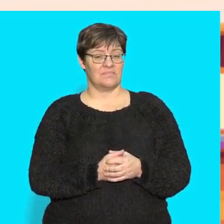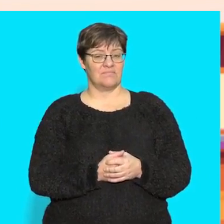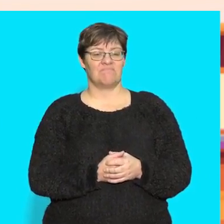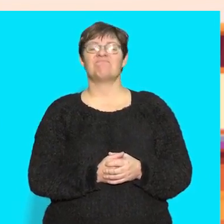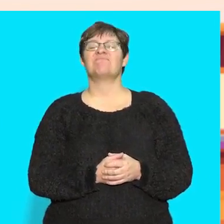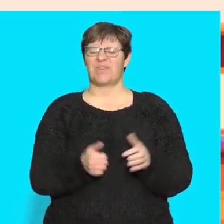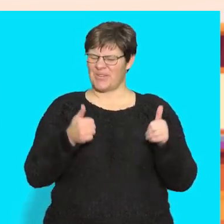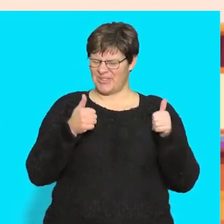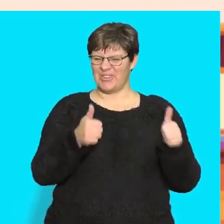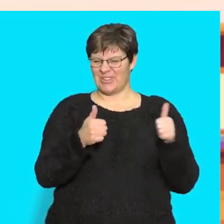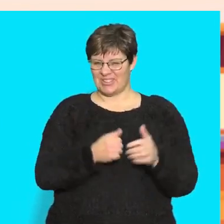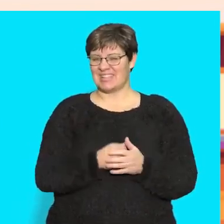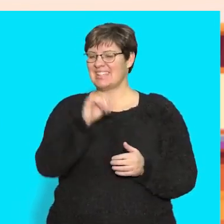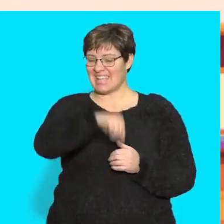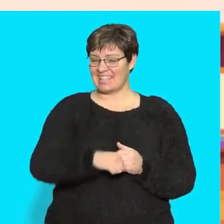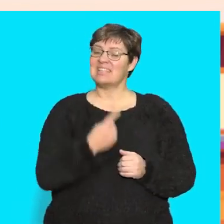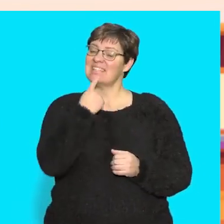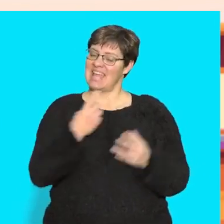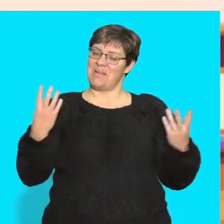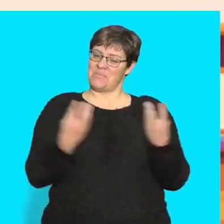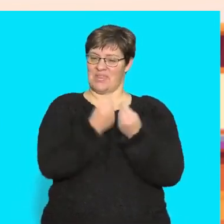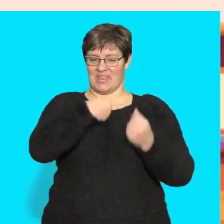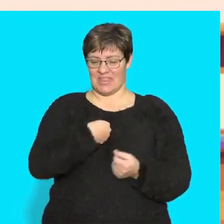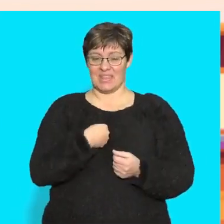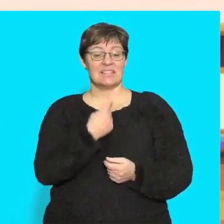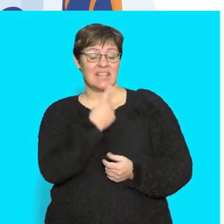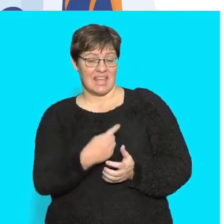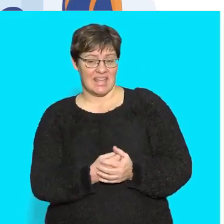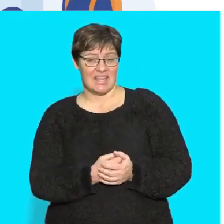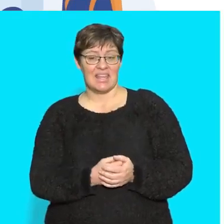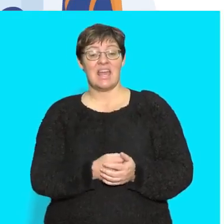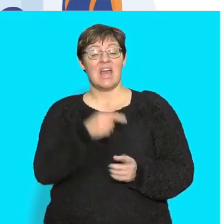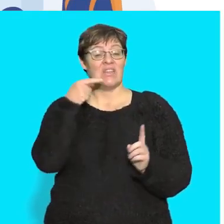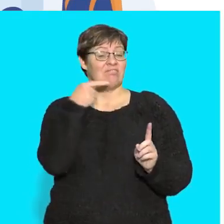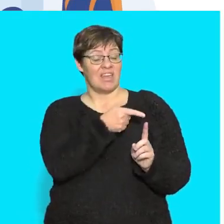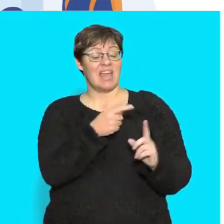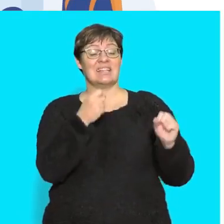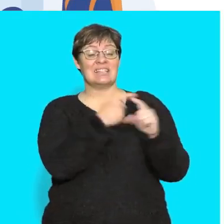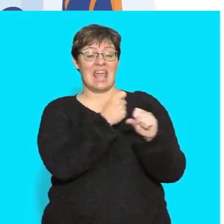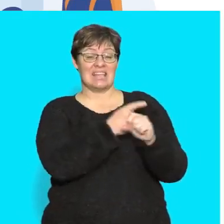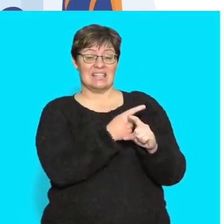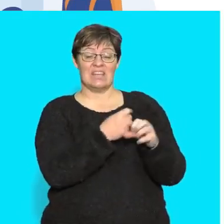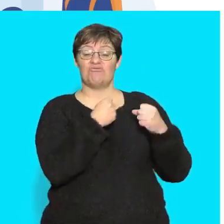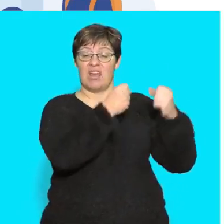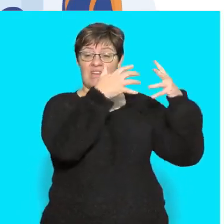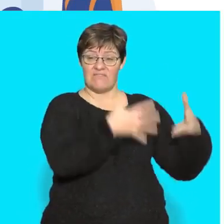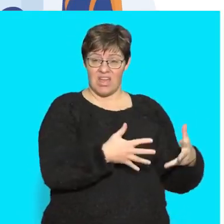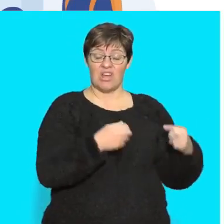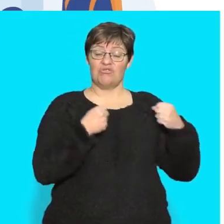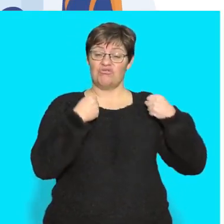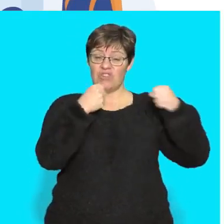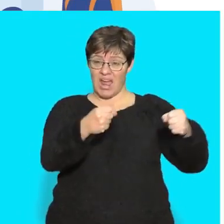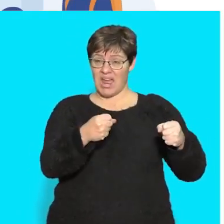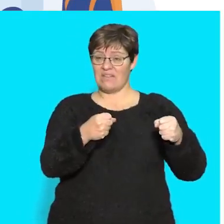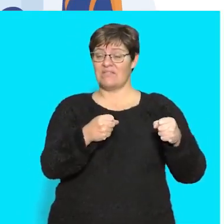Very good. Say that with me now. Say, the taxi driver drives people to work.